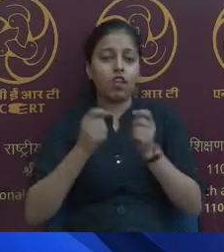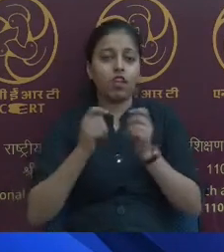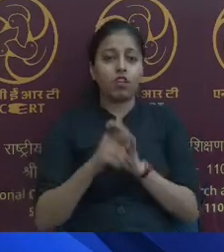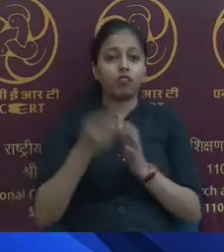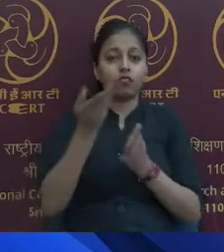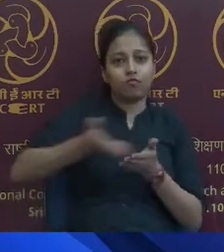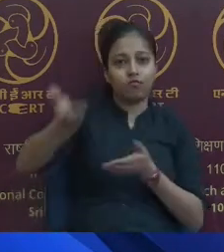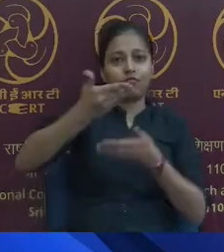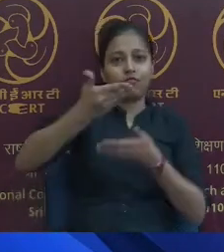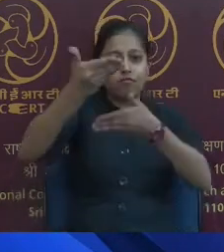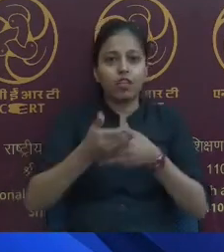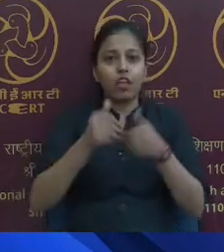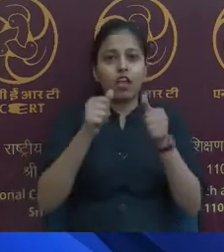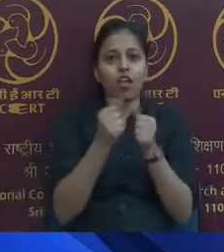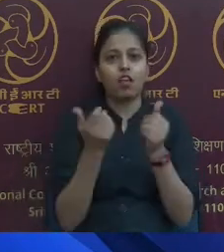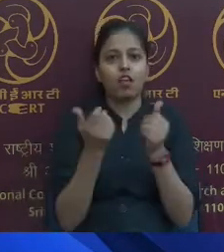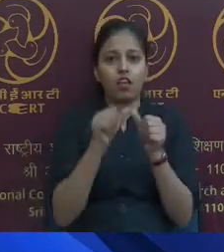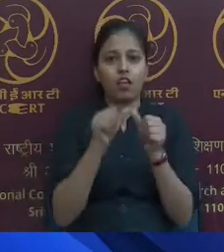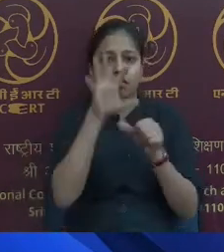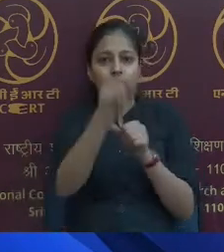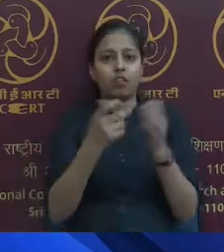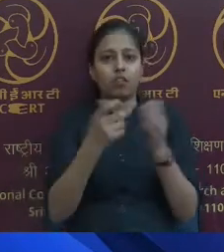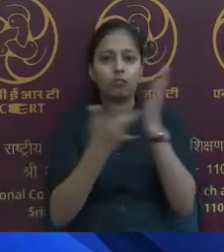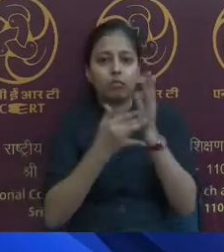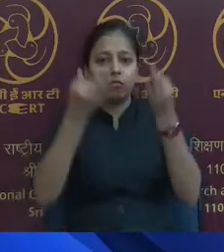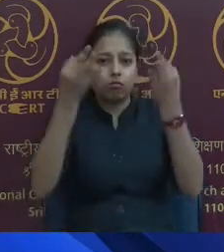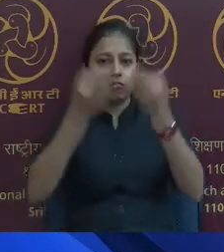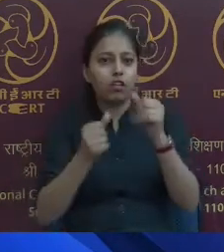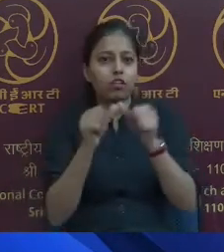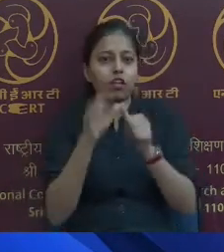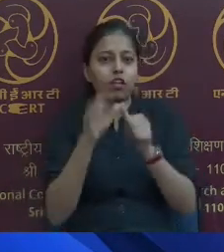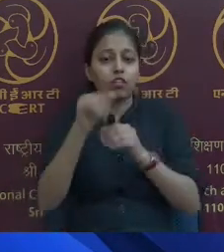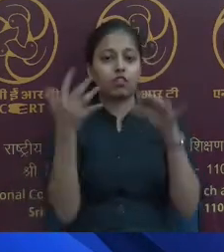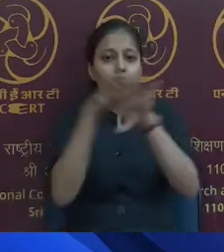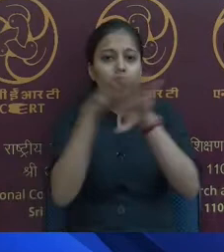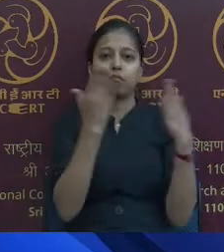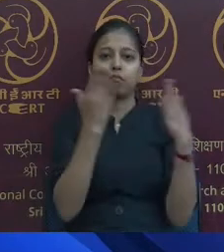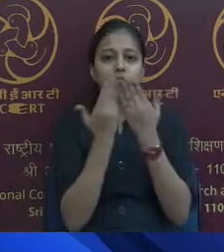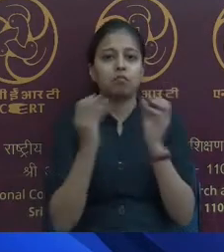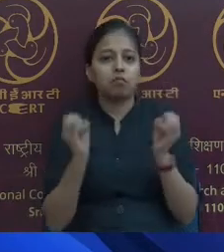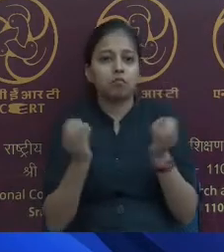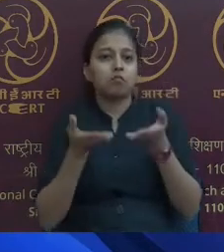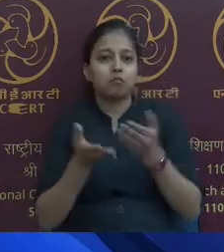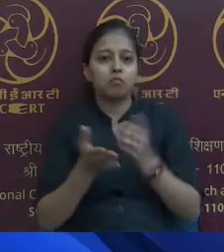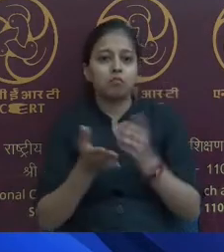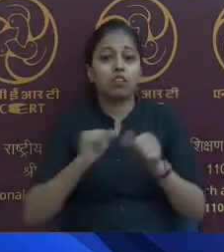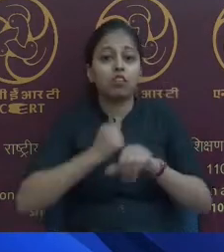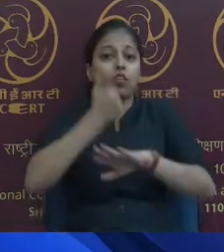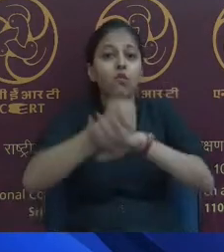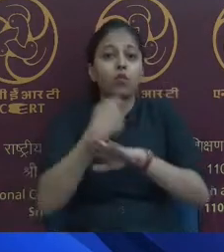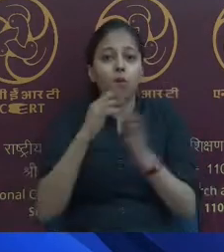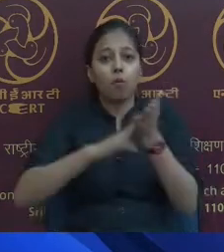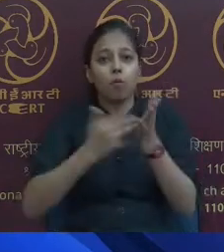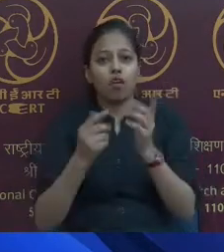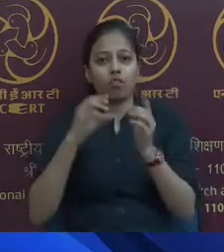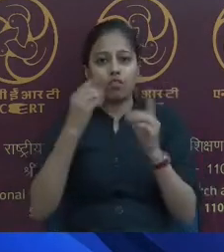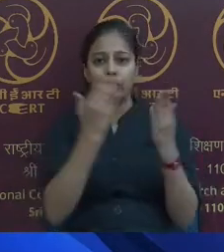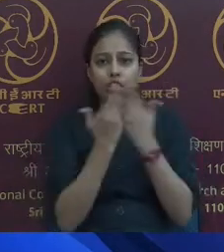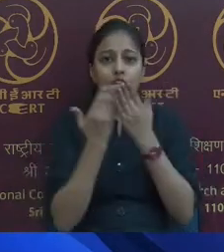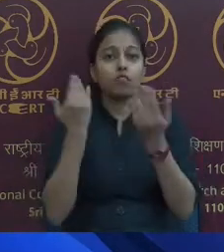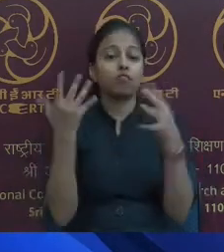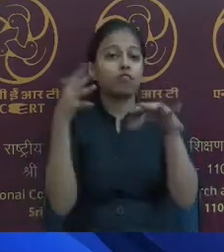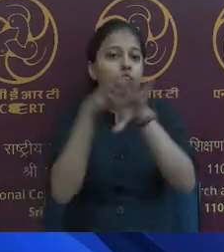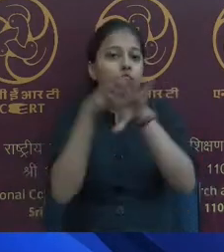all to the Assistive Technology Innovations Showcase for Inclusive Education, organized by the Ministry of Education in